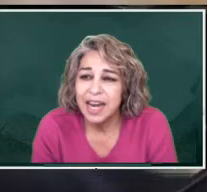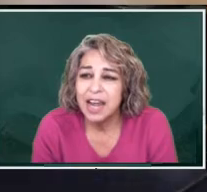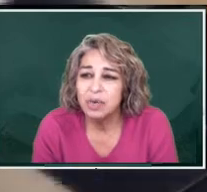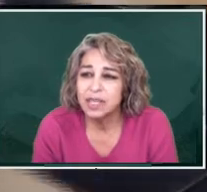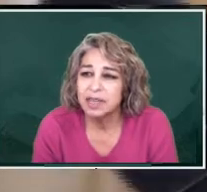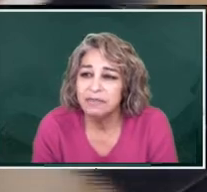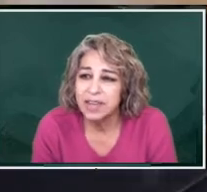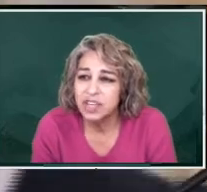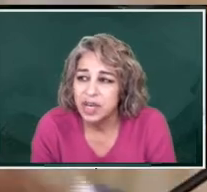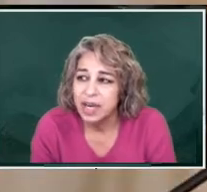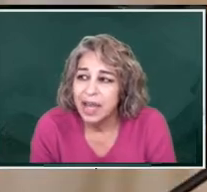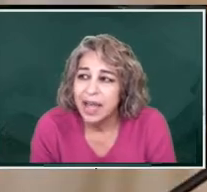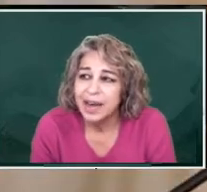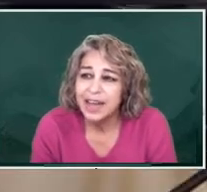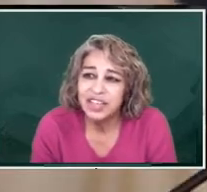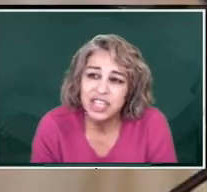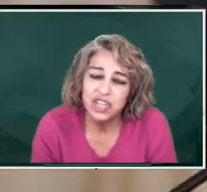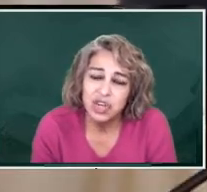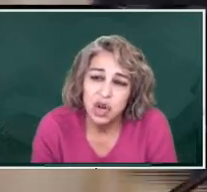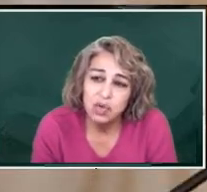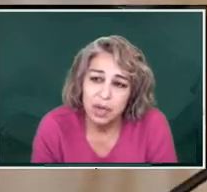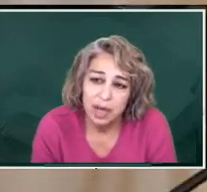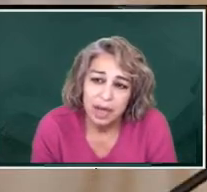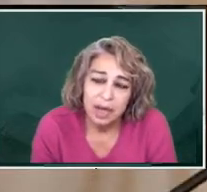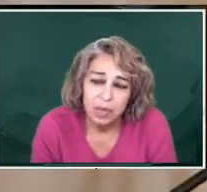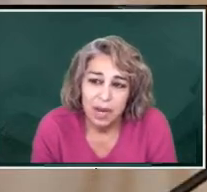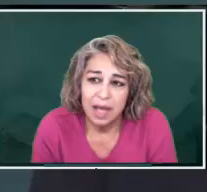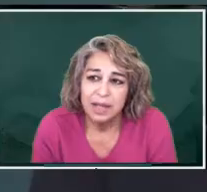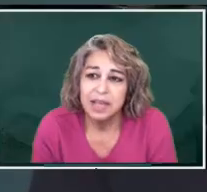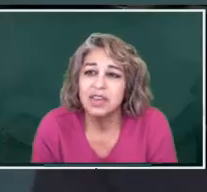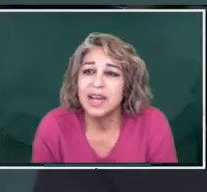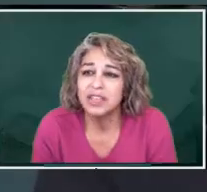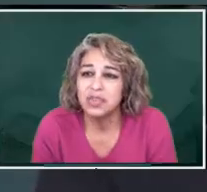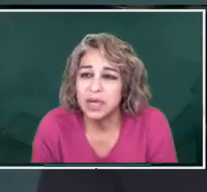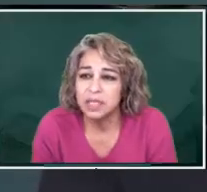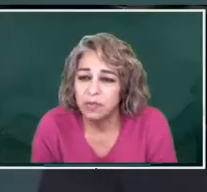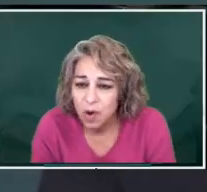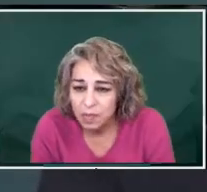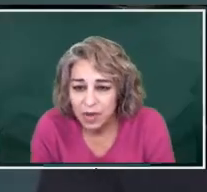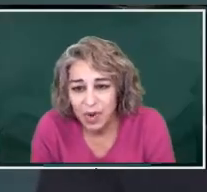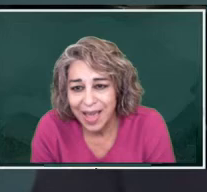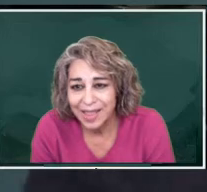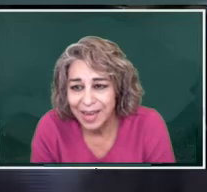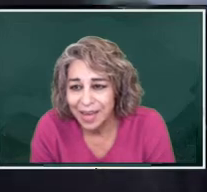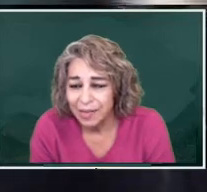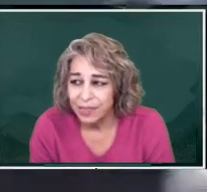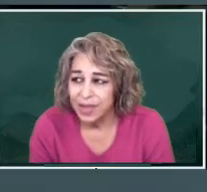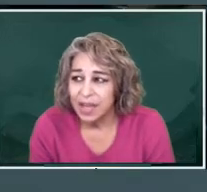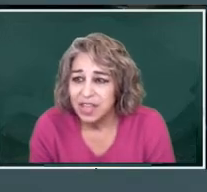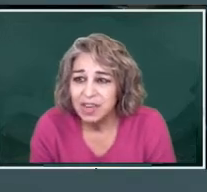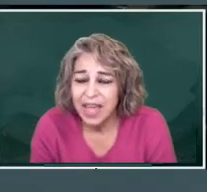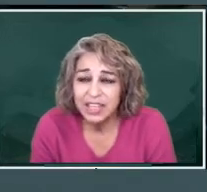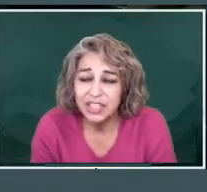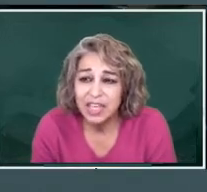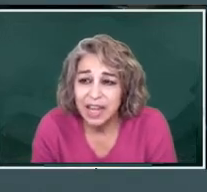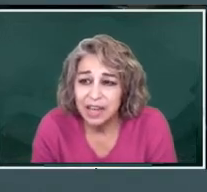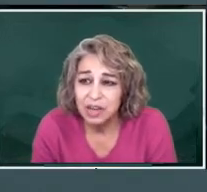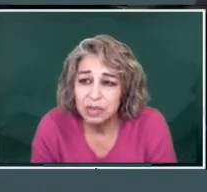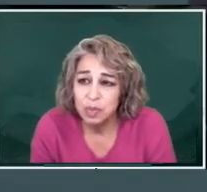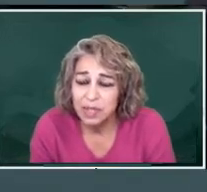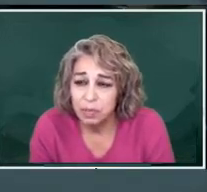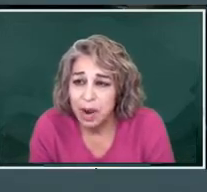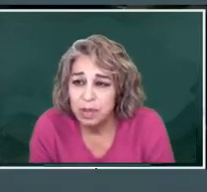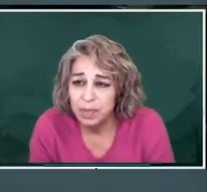and now it's conviction. And not just to know the reality, you got to transform the reality. You can't just